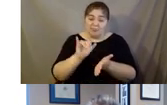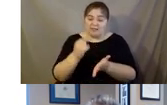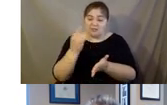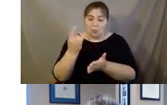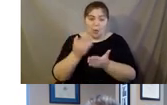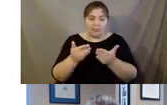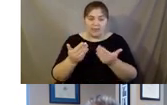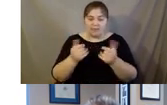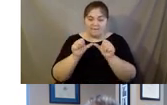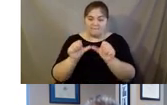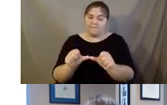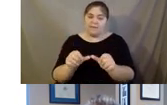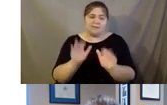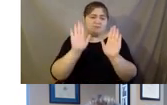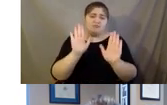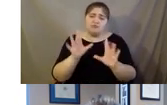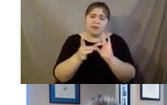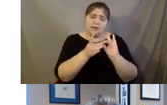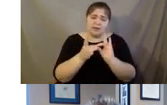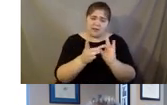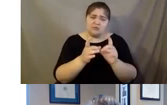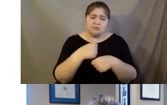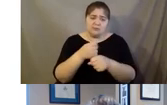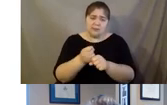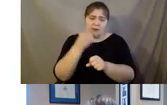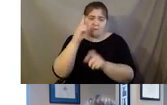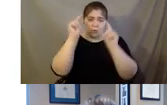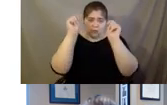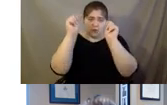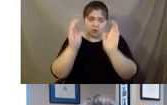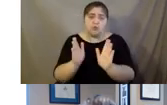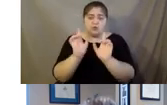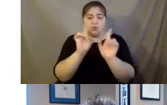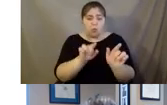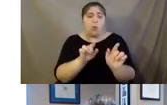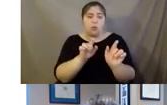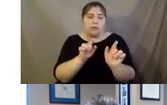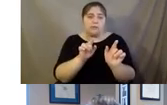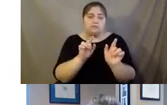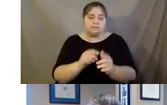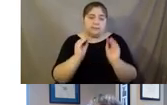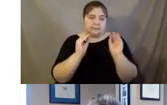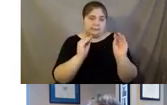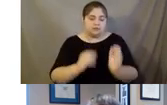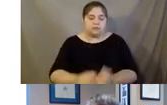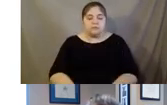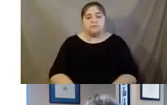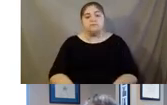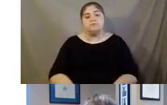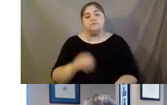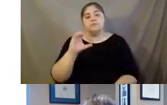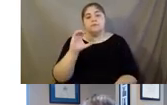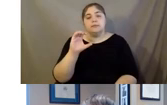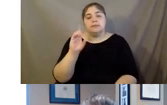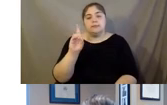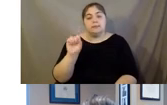lives. So there's some really great connections being made there for the tutors that are offering this service. And then CDSMP, again,